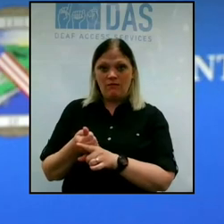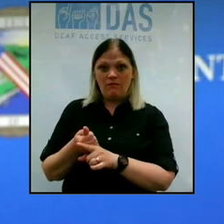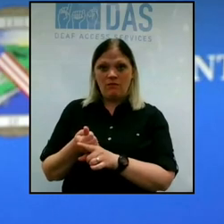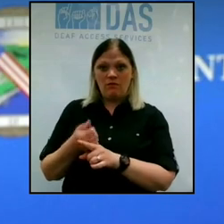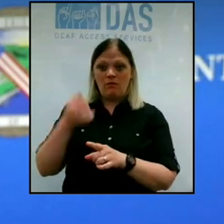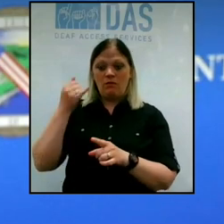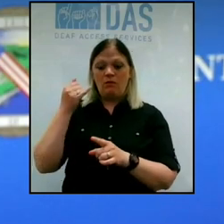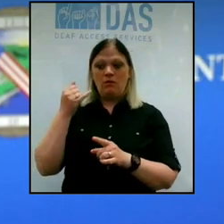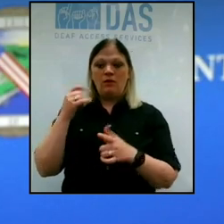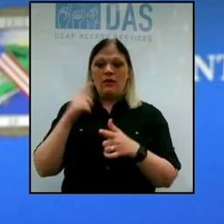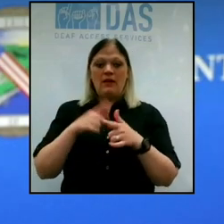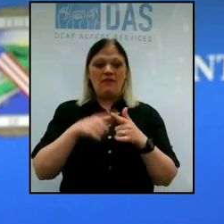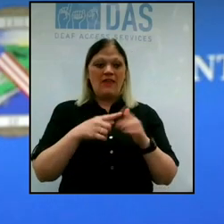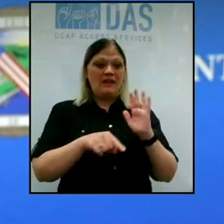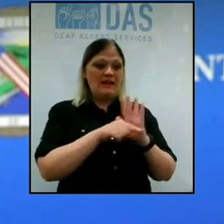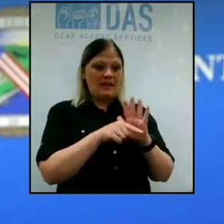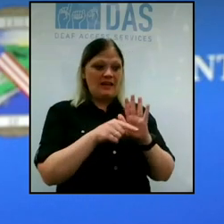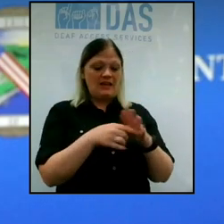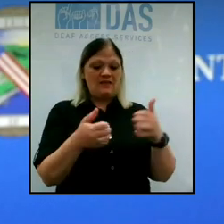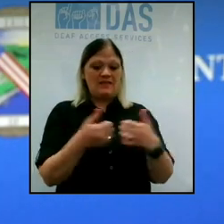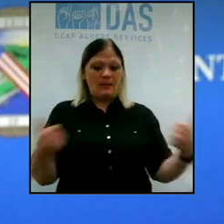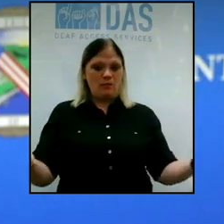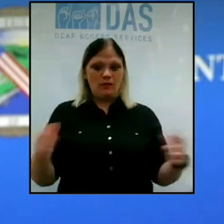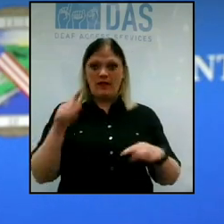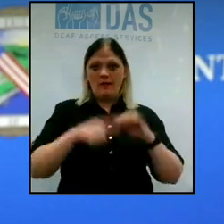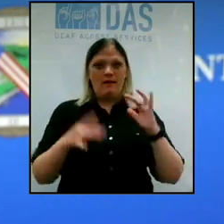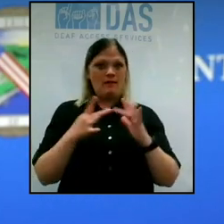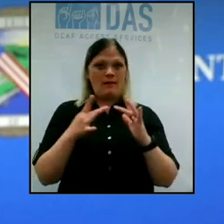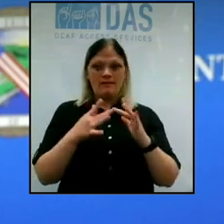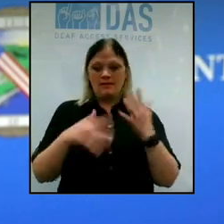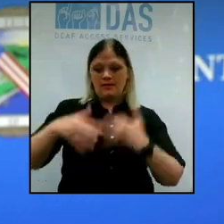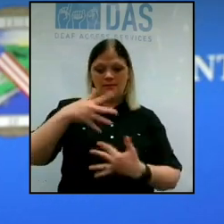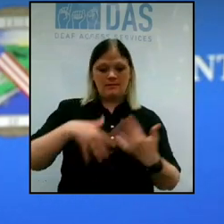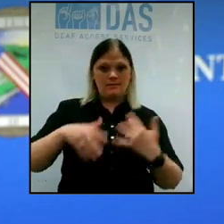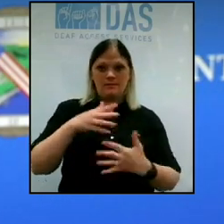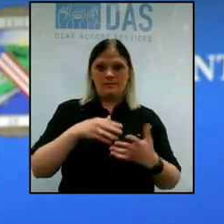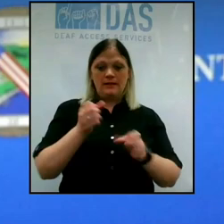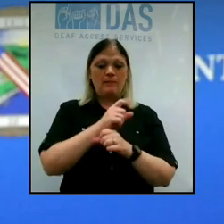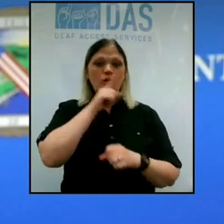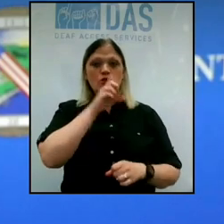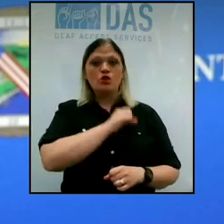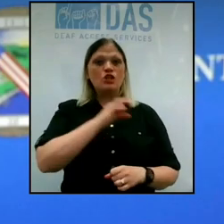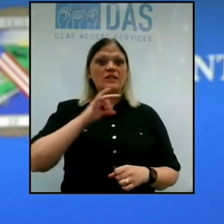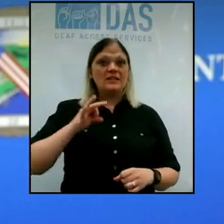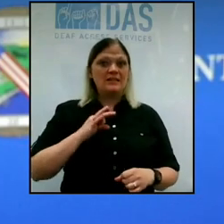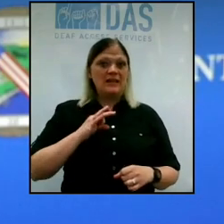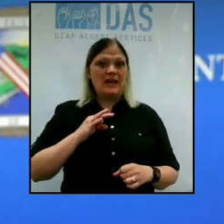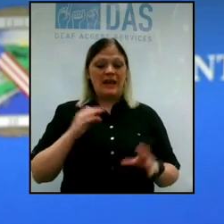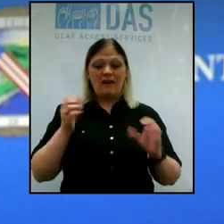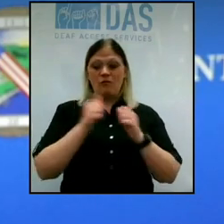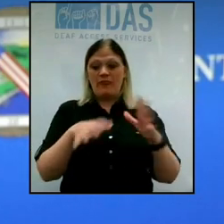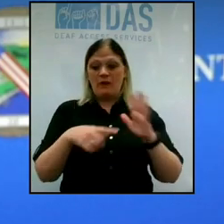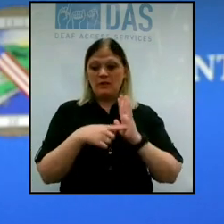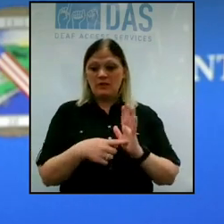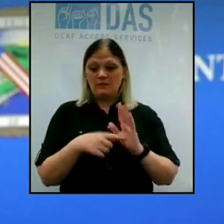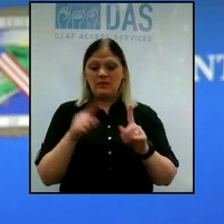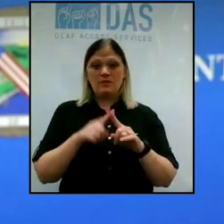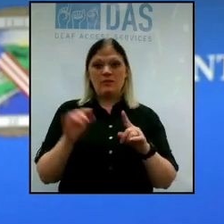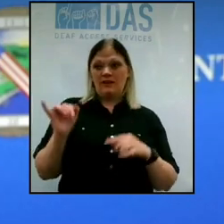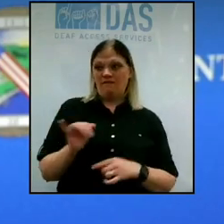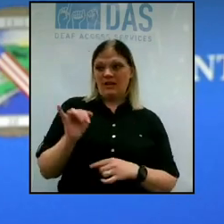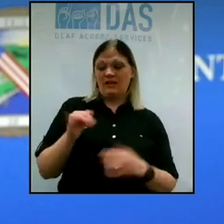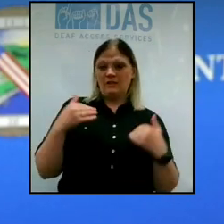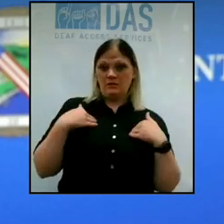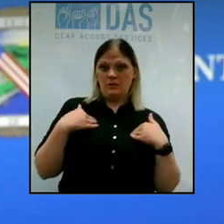who are negative, residents that are negative, will not be in contact with them. They're making sure that staff that might have no symptoms but still infected with COVID